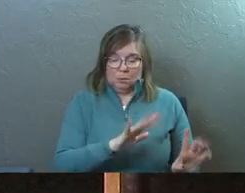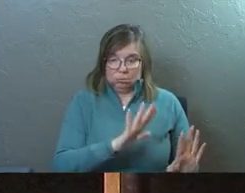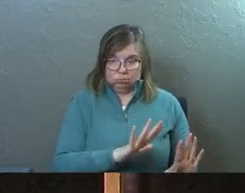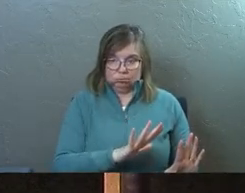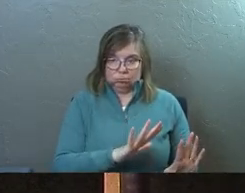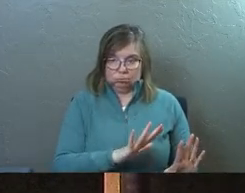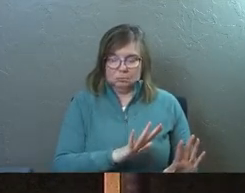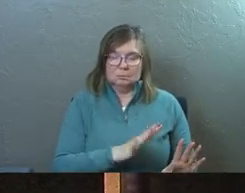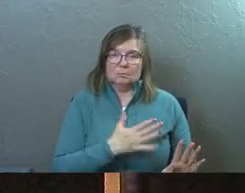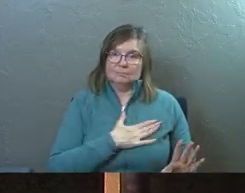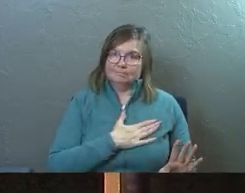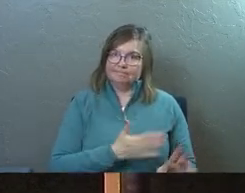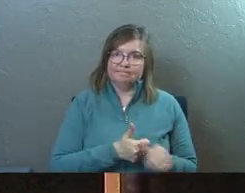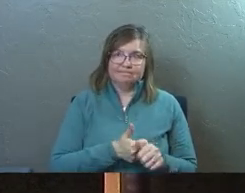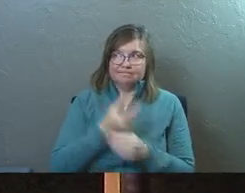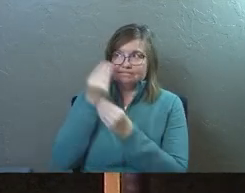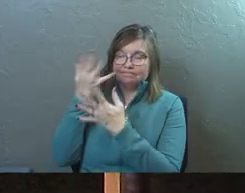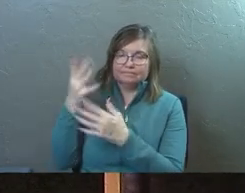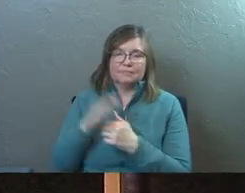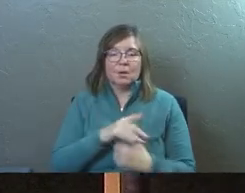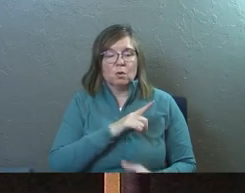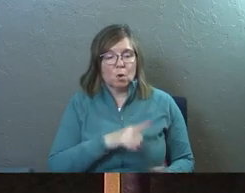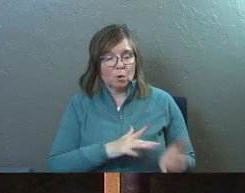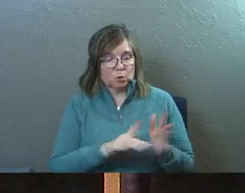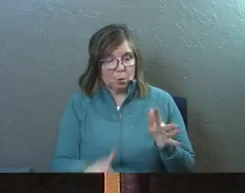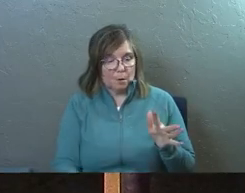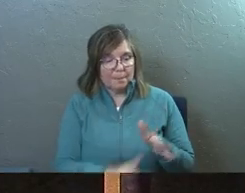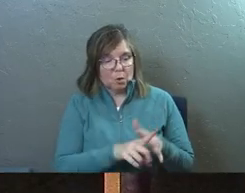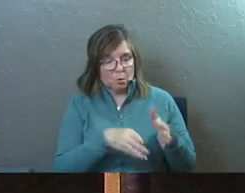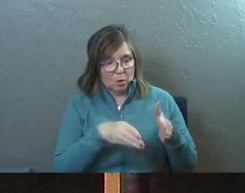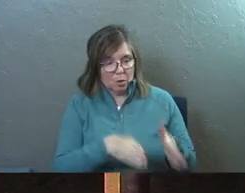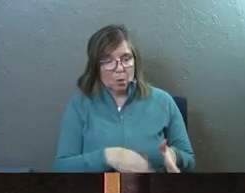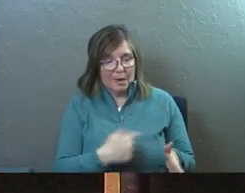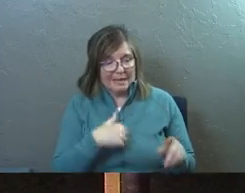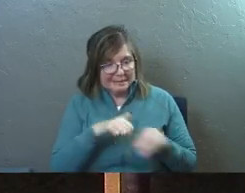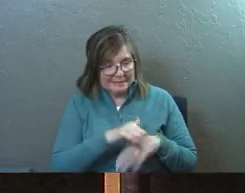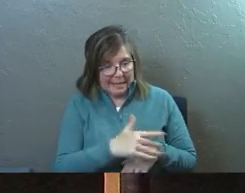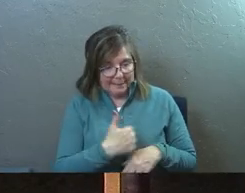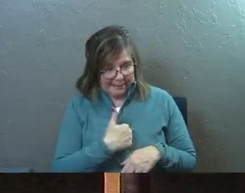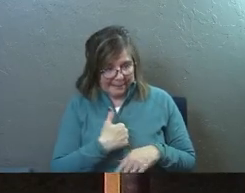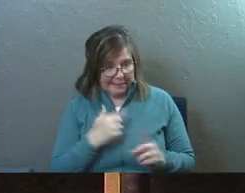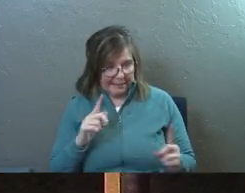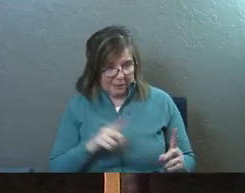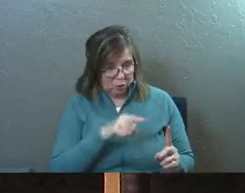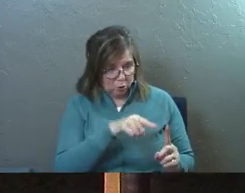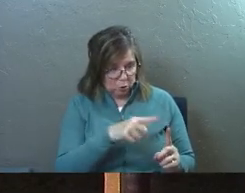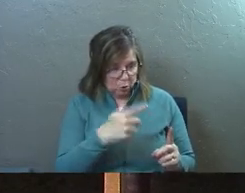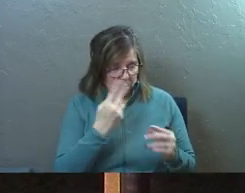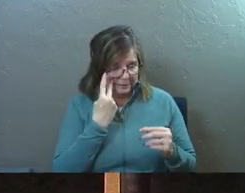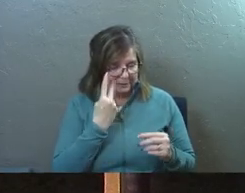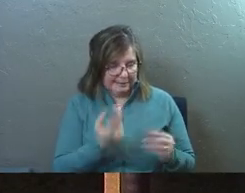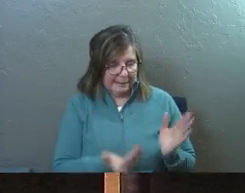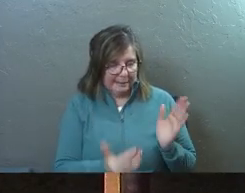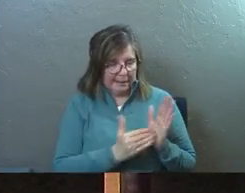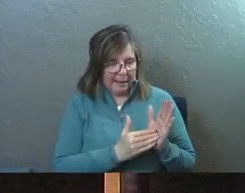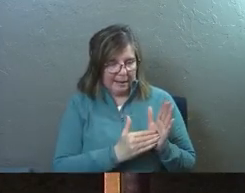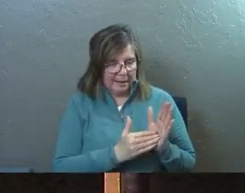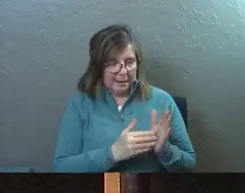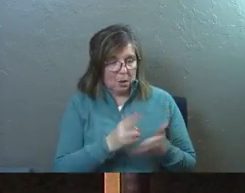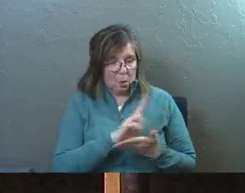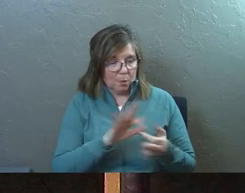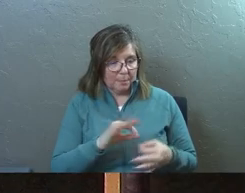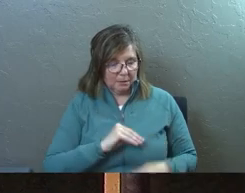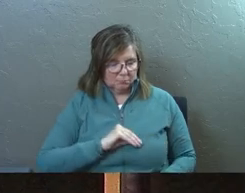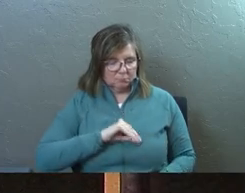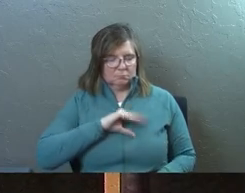Brother Saul. The Lord Jesus who appeared to you on the road has sent me so that you might regain your sight and be filled with the Holy